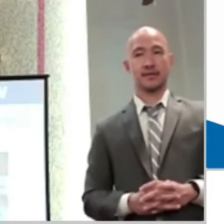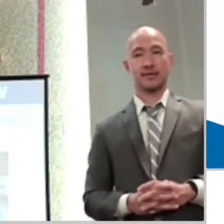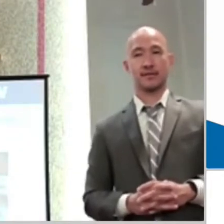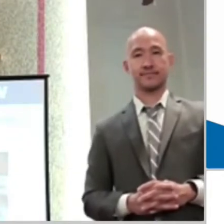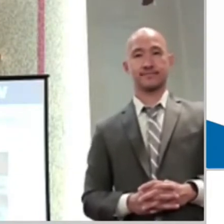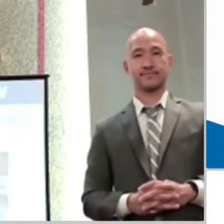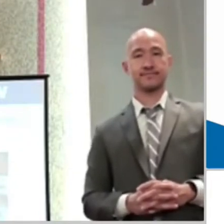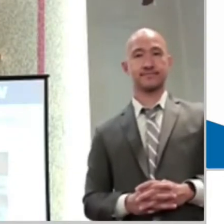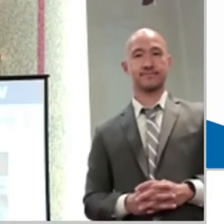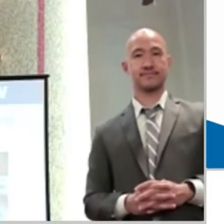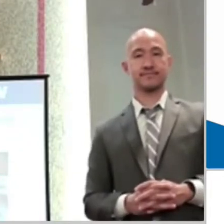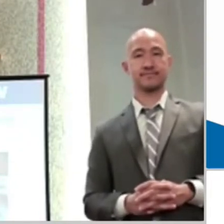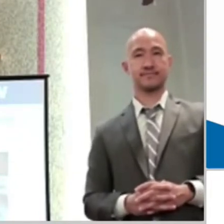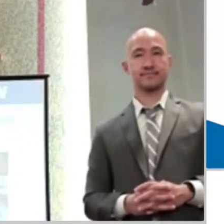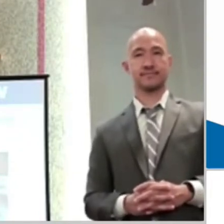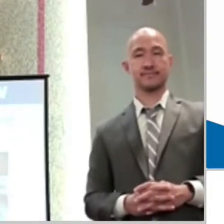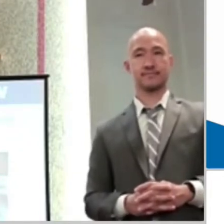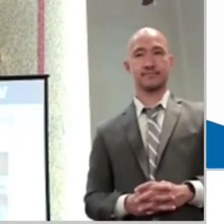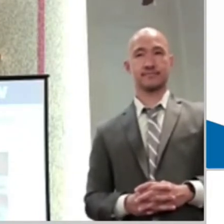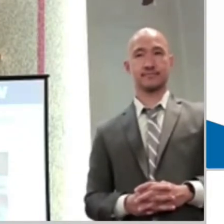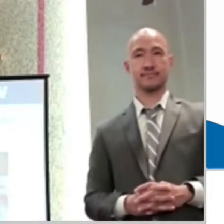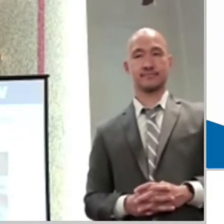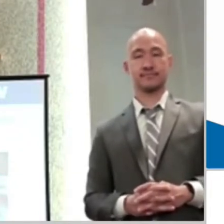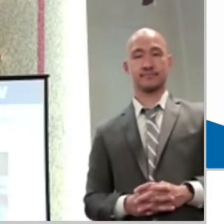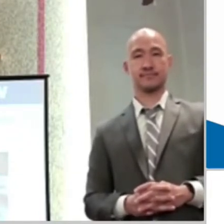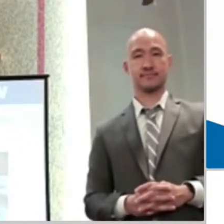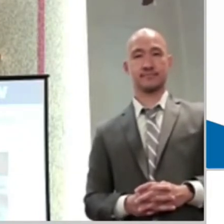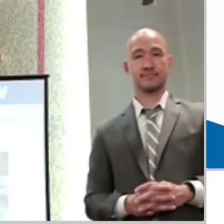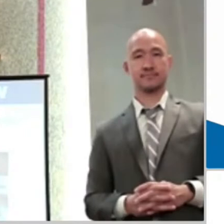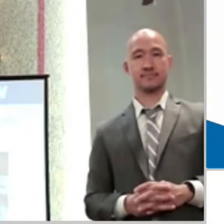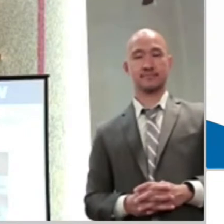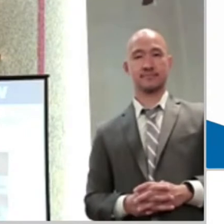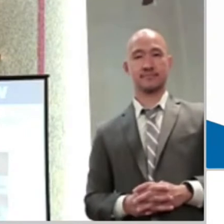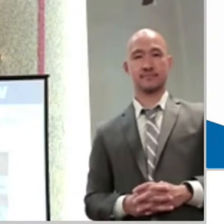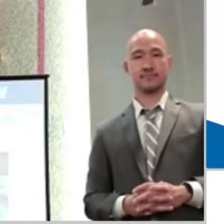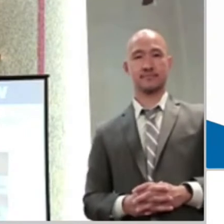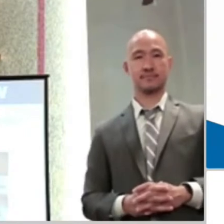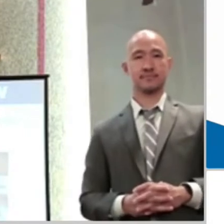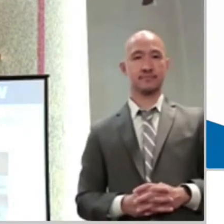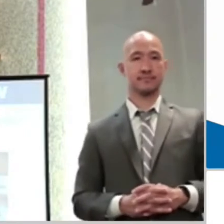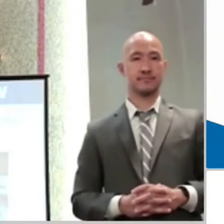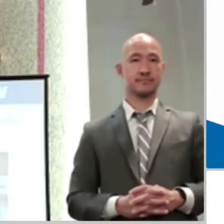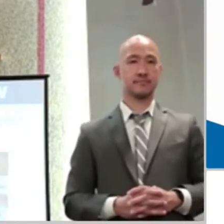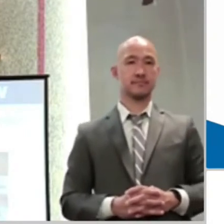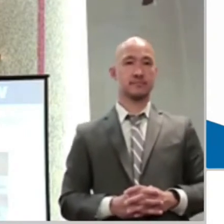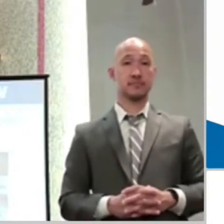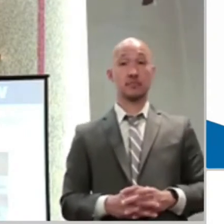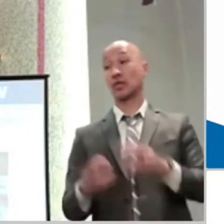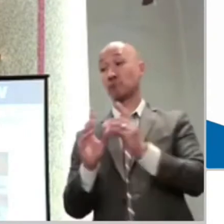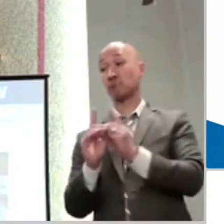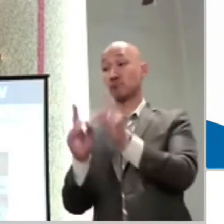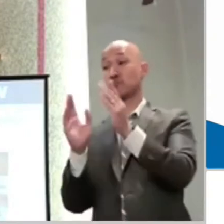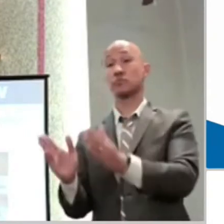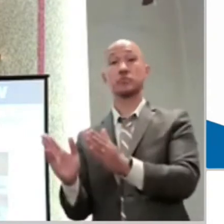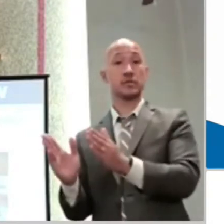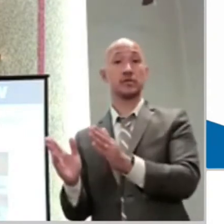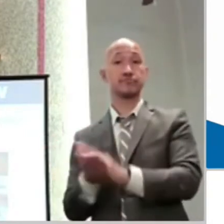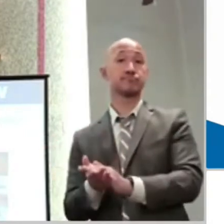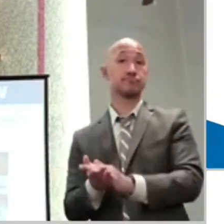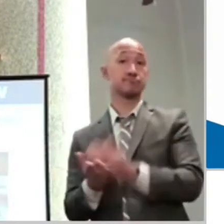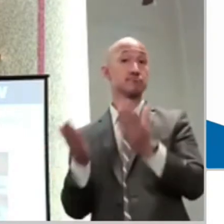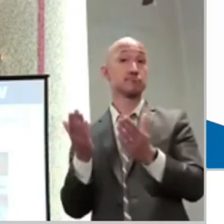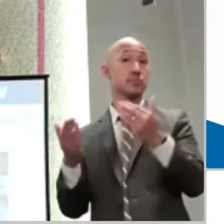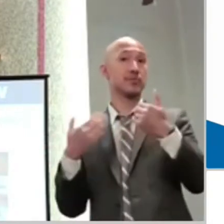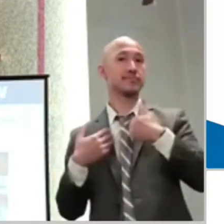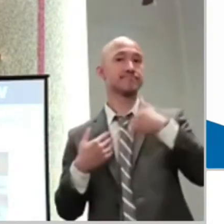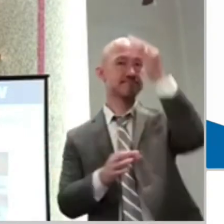walk on water. But it wasn't a faith that was mature yet. It was a faith that had to grow as evidenced by this instance